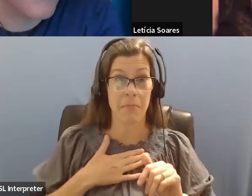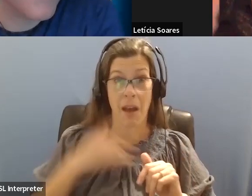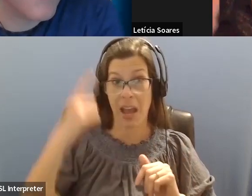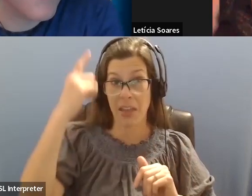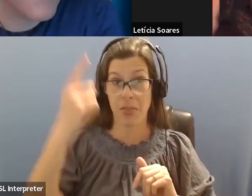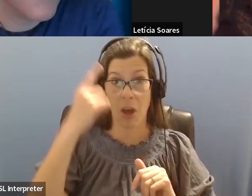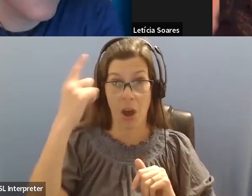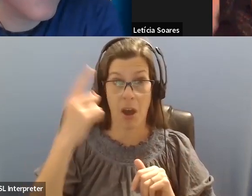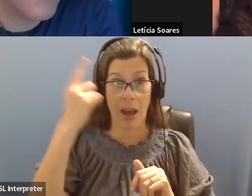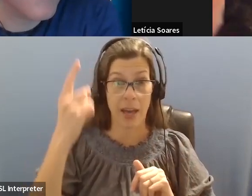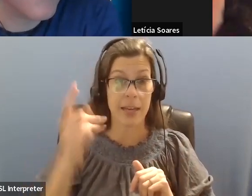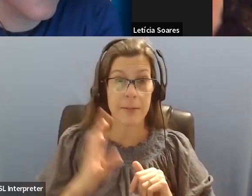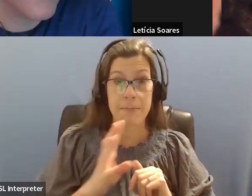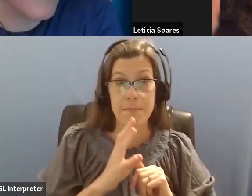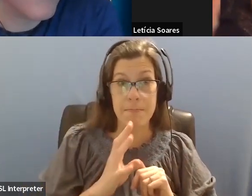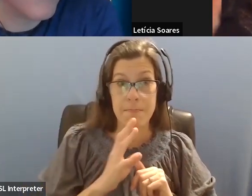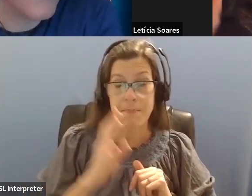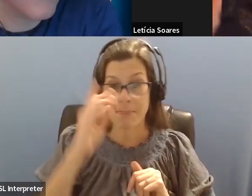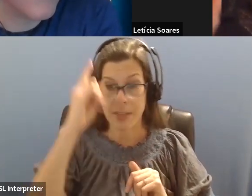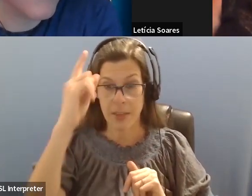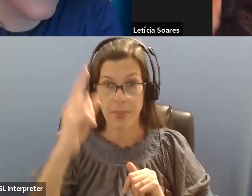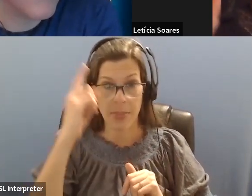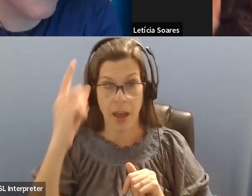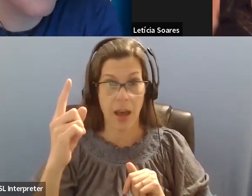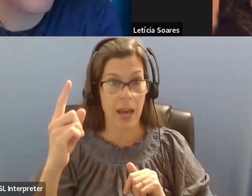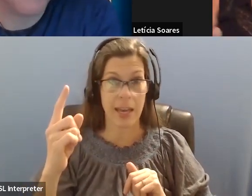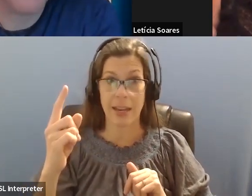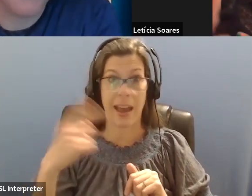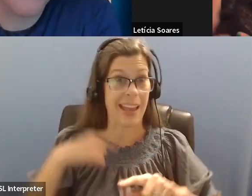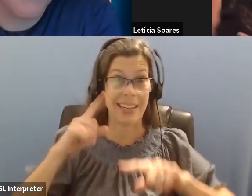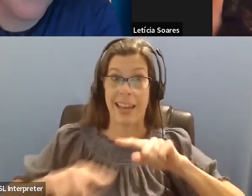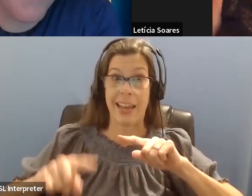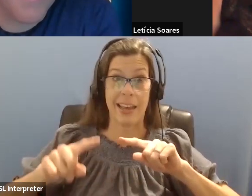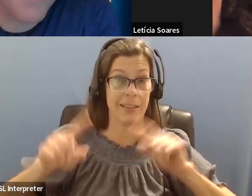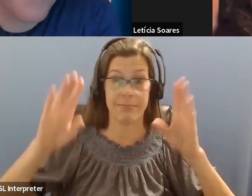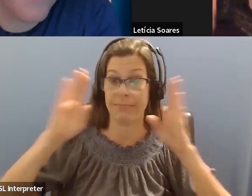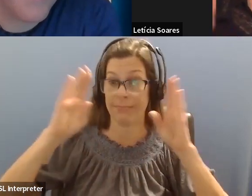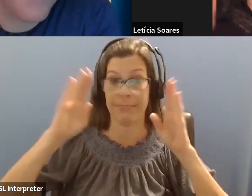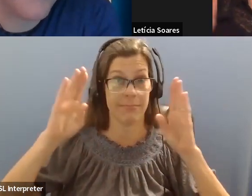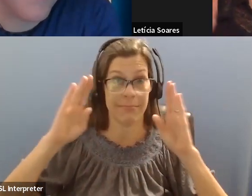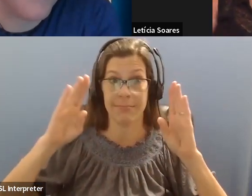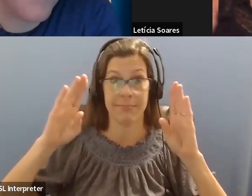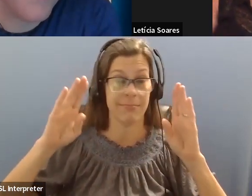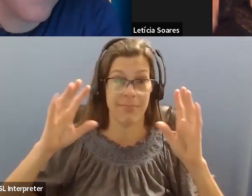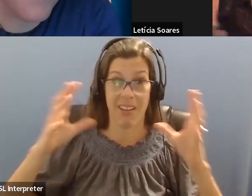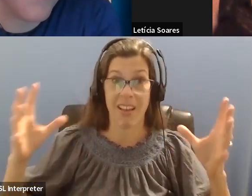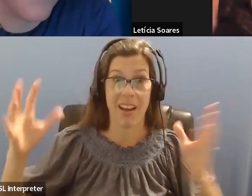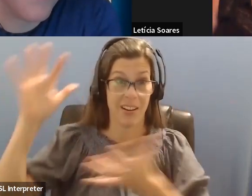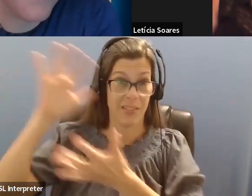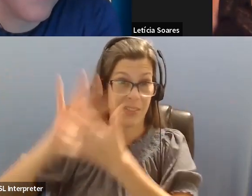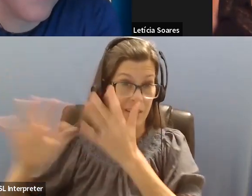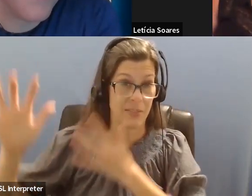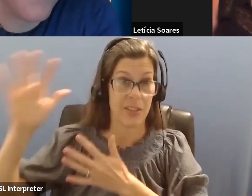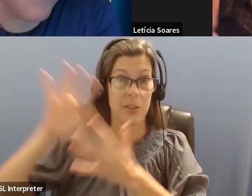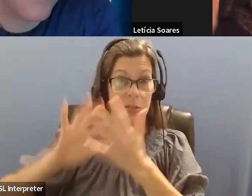and that's okay, you know, and I, now I feel comfortable saying these things, but before I didn't, and I